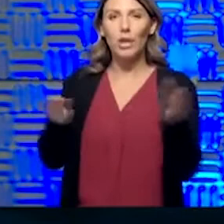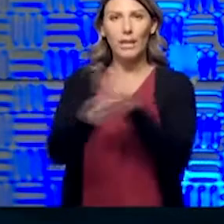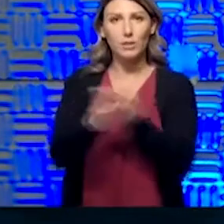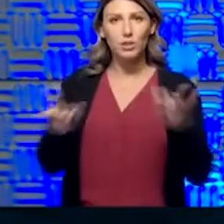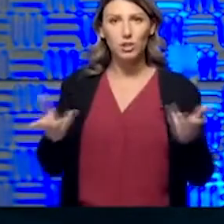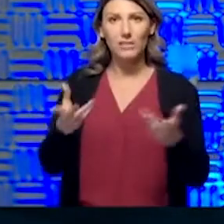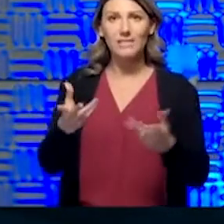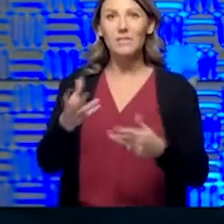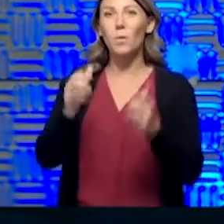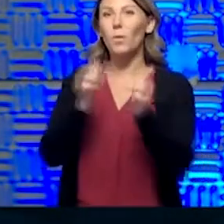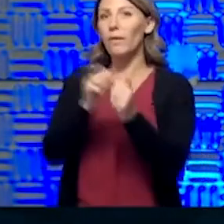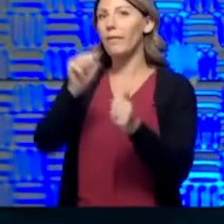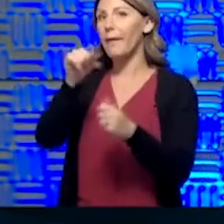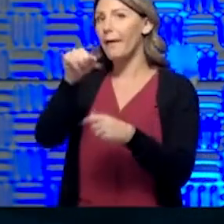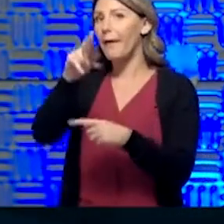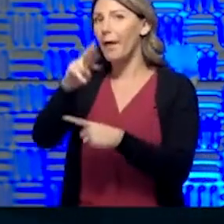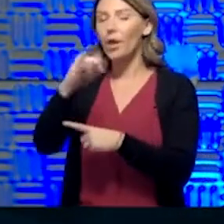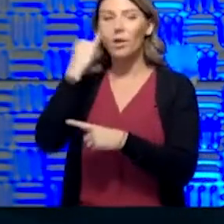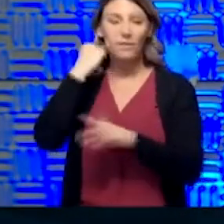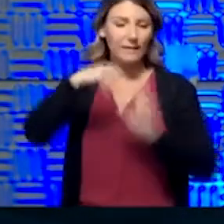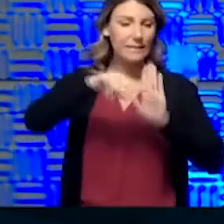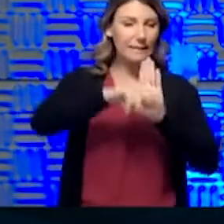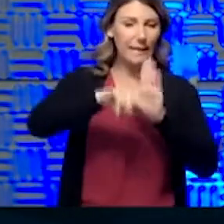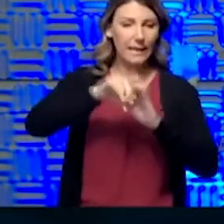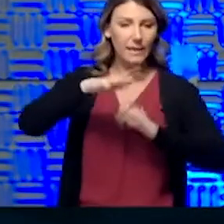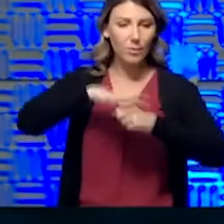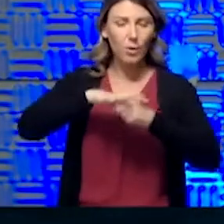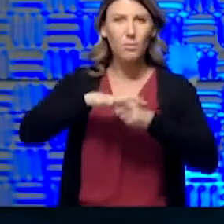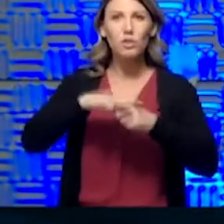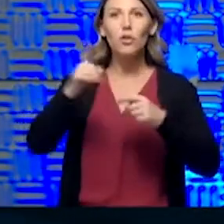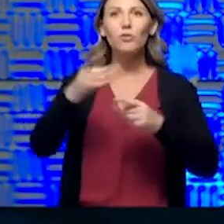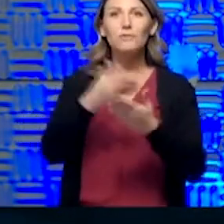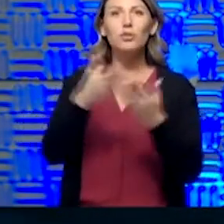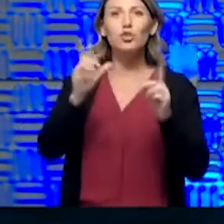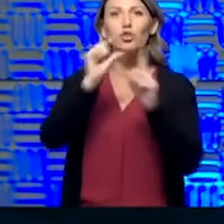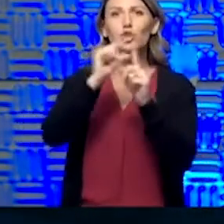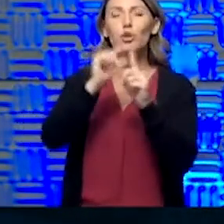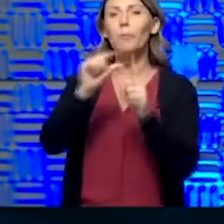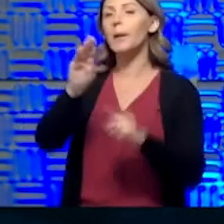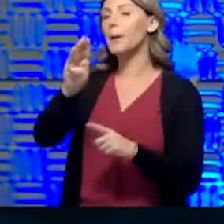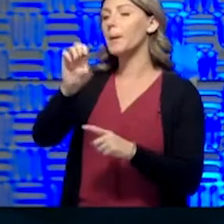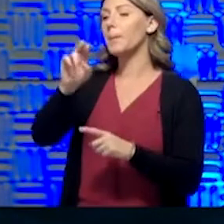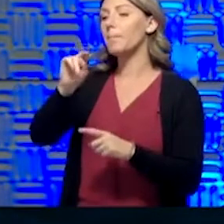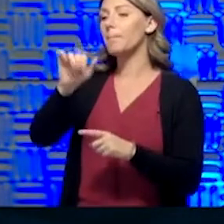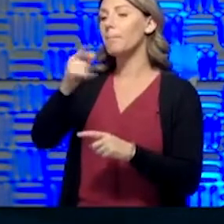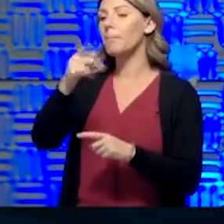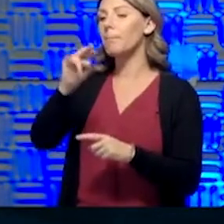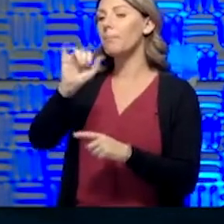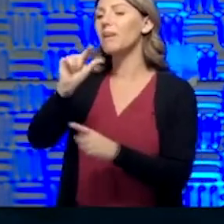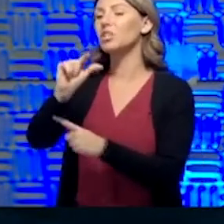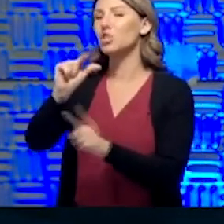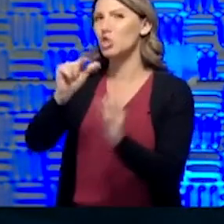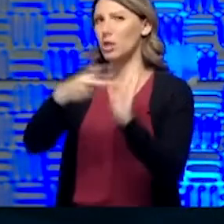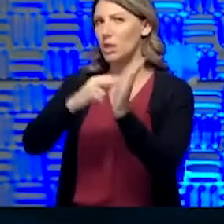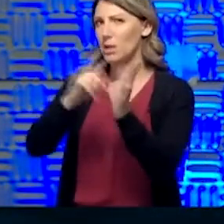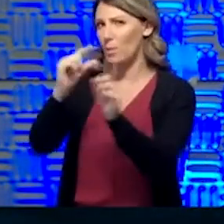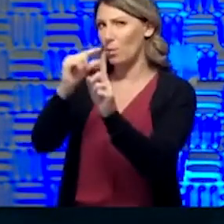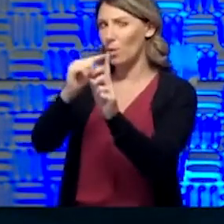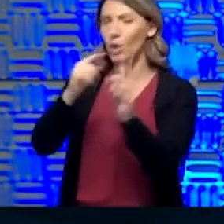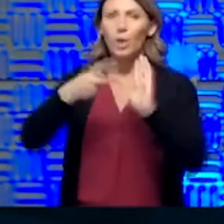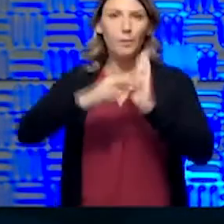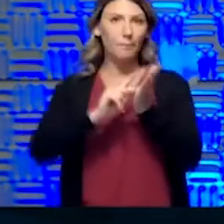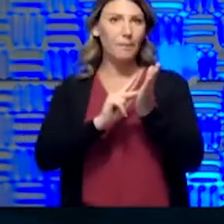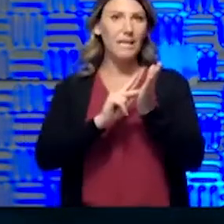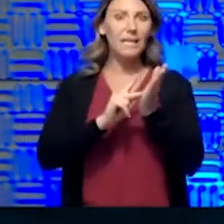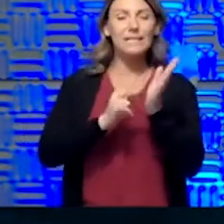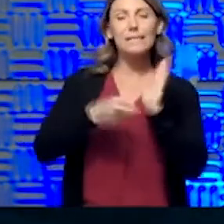pressure, I didn't realize there's a term out there called benching, meaning people working. It's been all kind of high-tech and